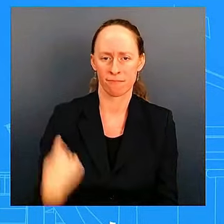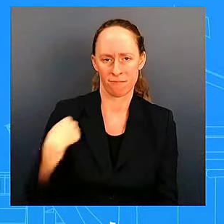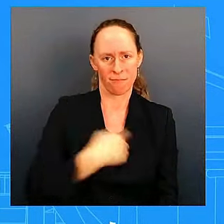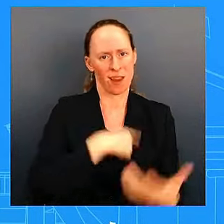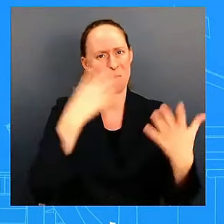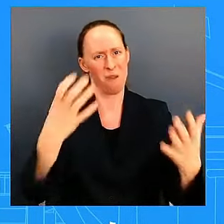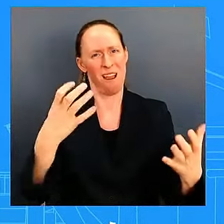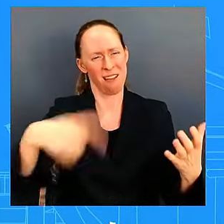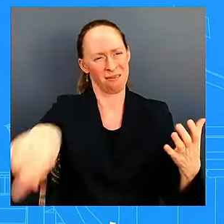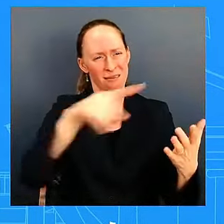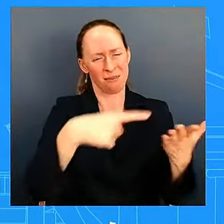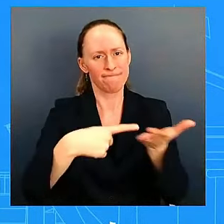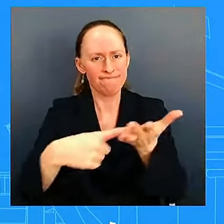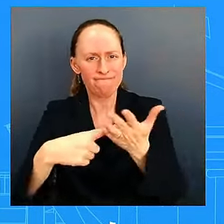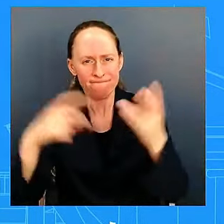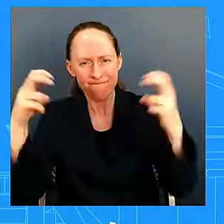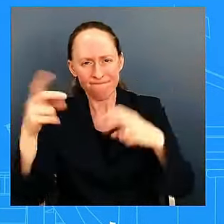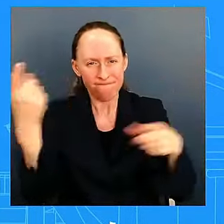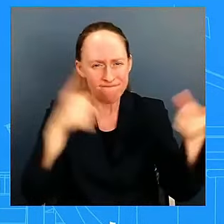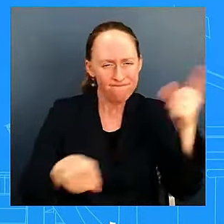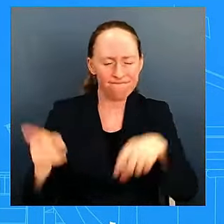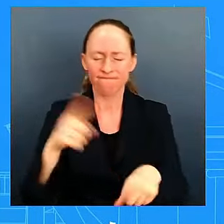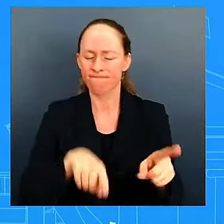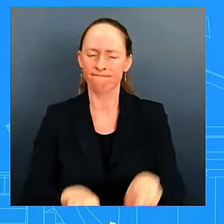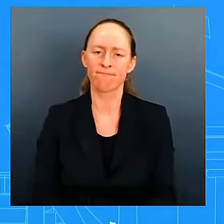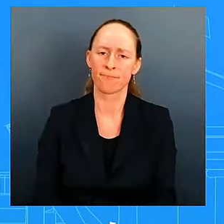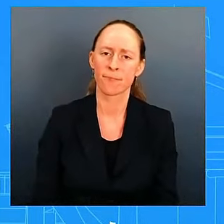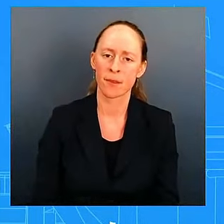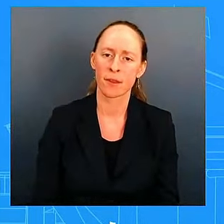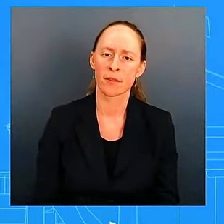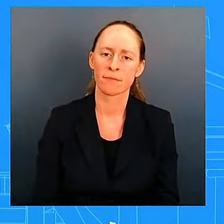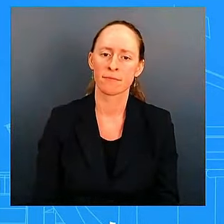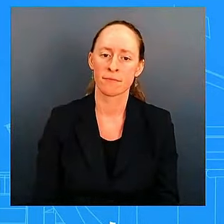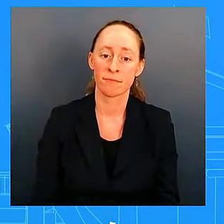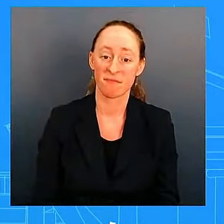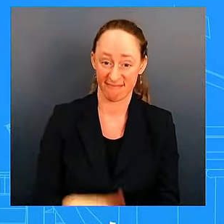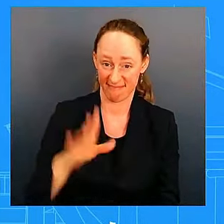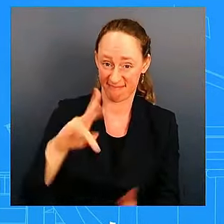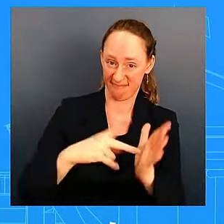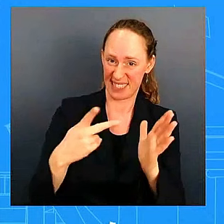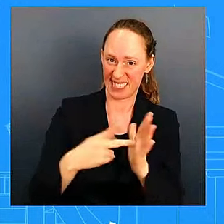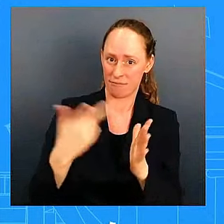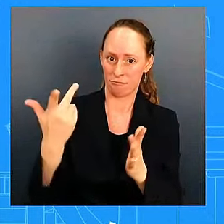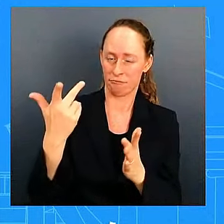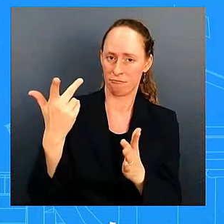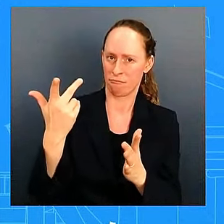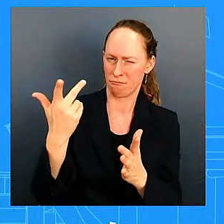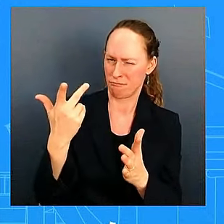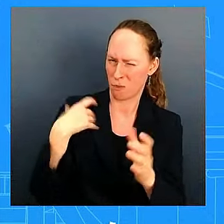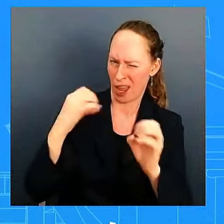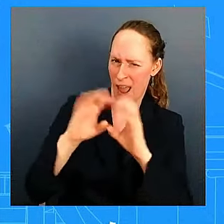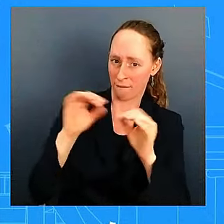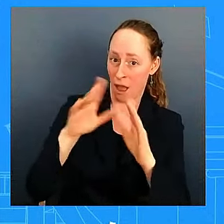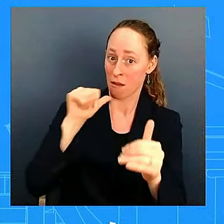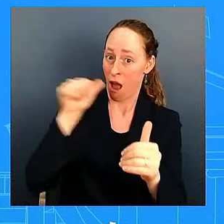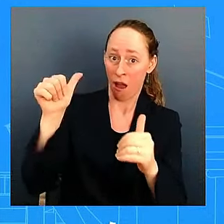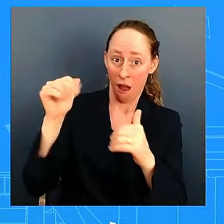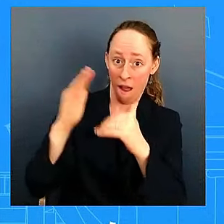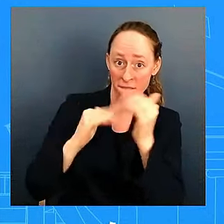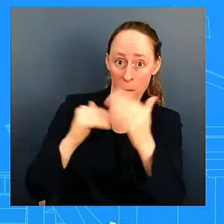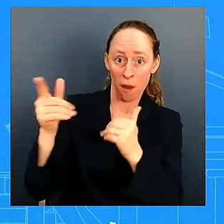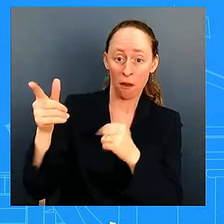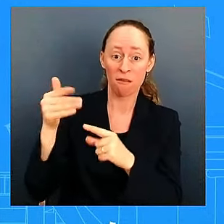uncomfortable with them continuing no what i we have said is consistently israel has the right to defend itself against hezbollah